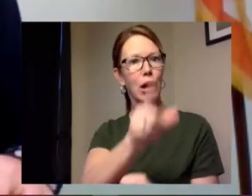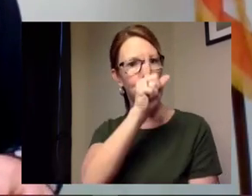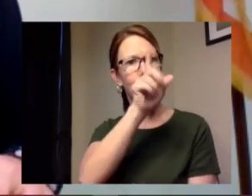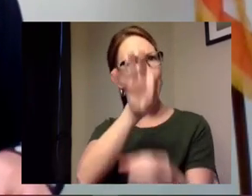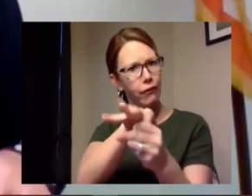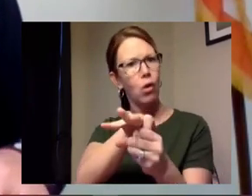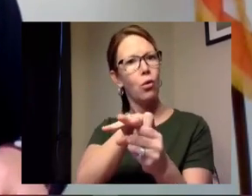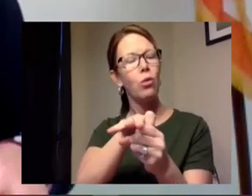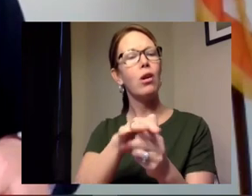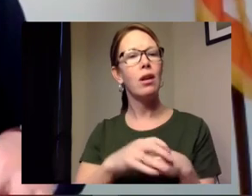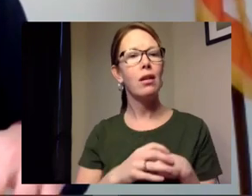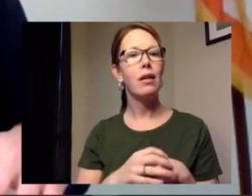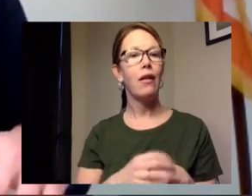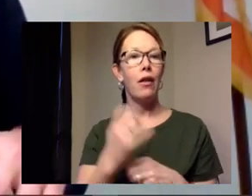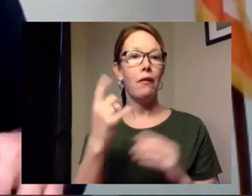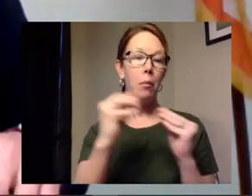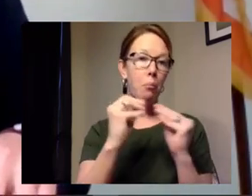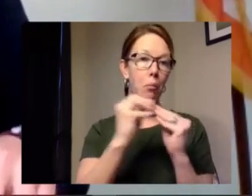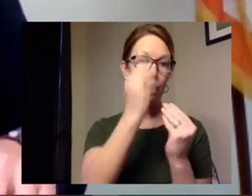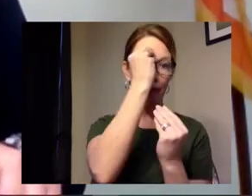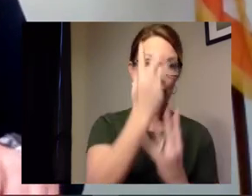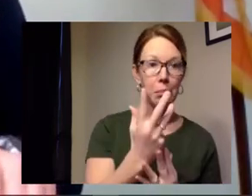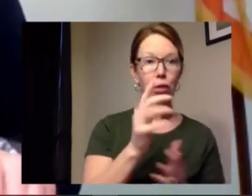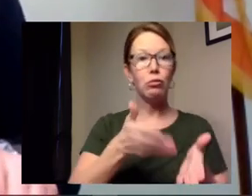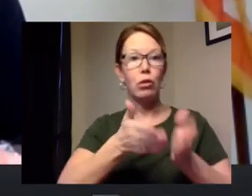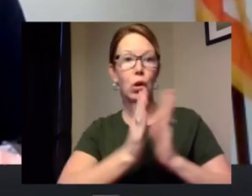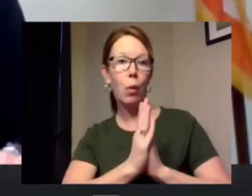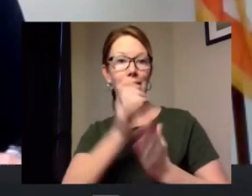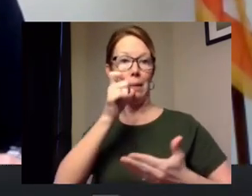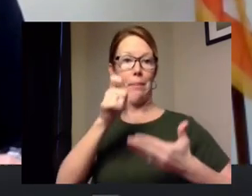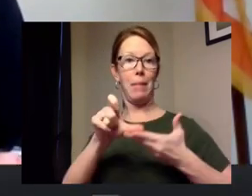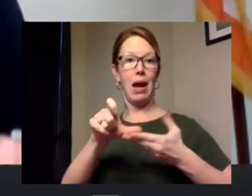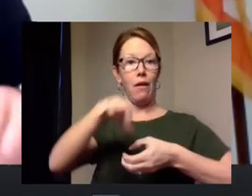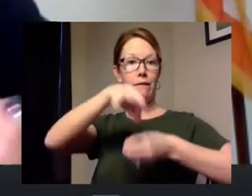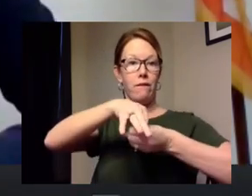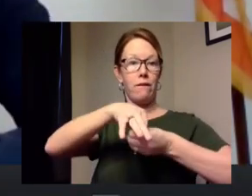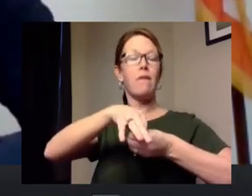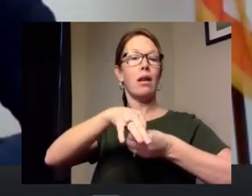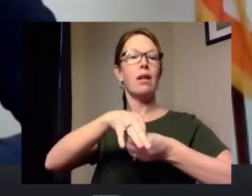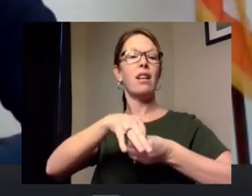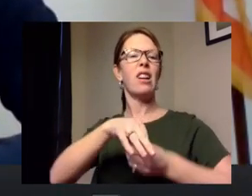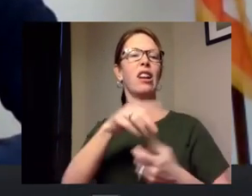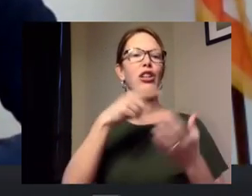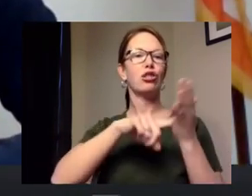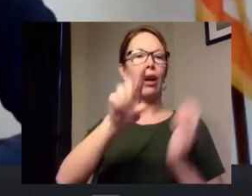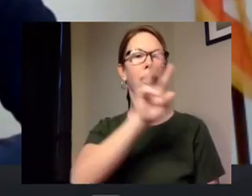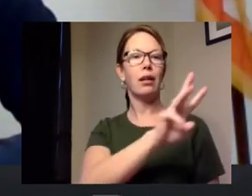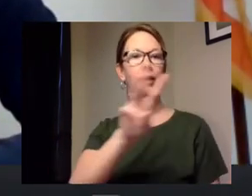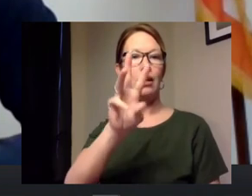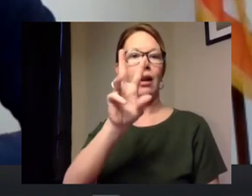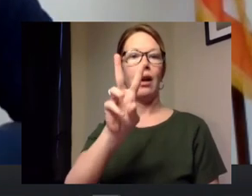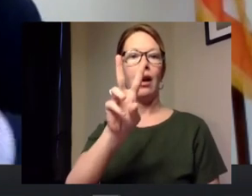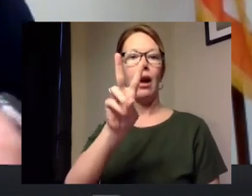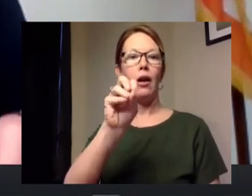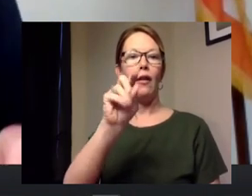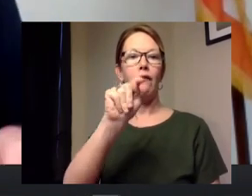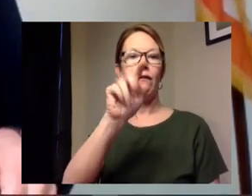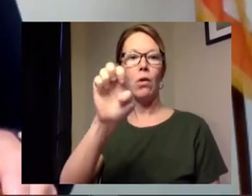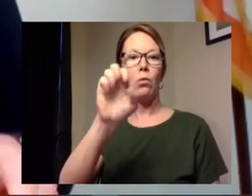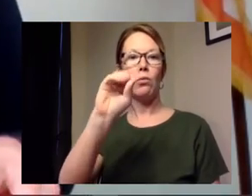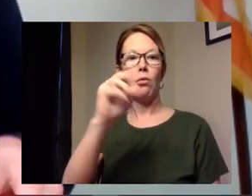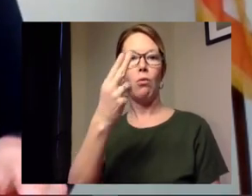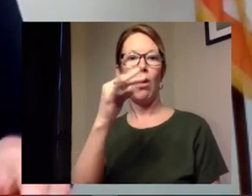for more information and to request a mail-in ballot please visit the website voteohio.gov